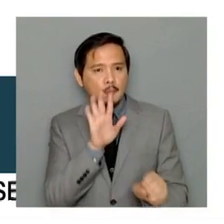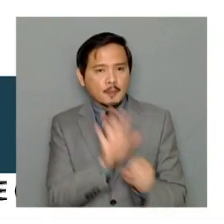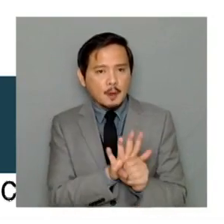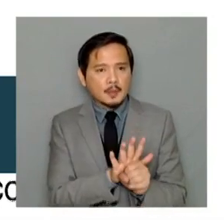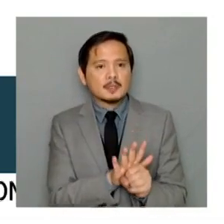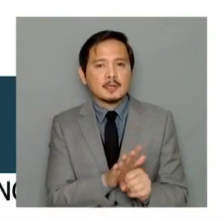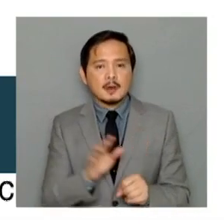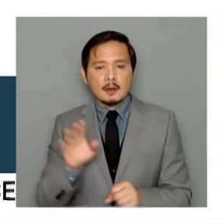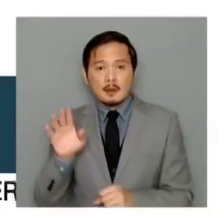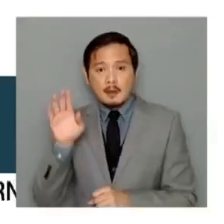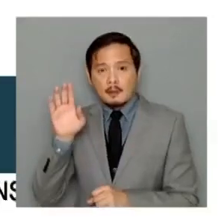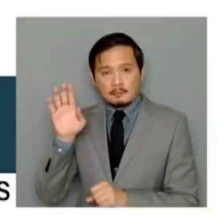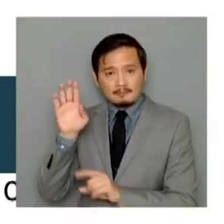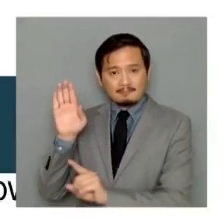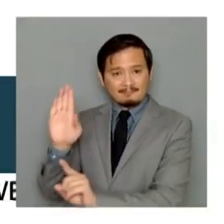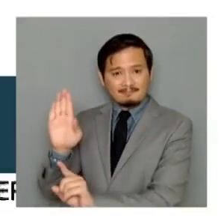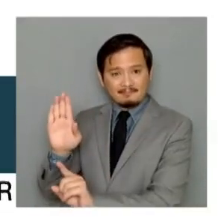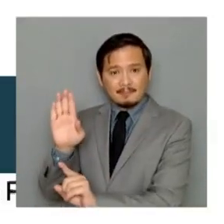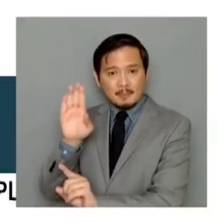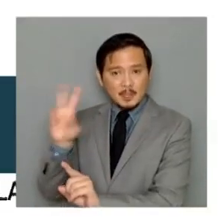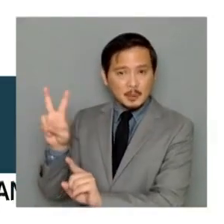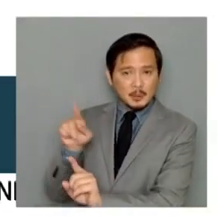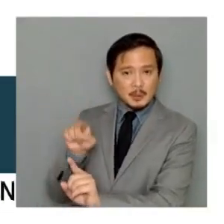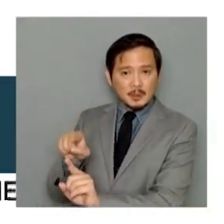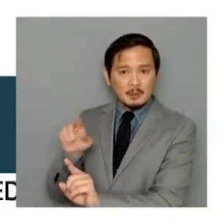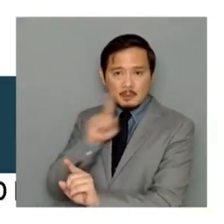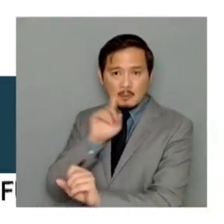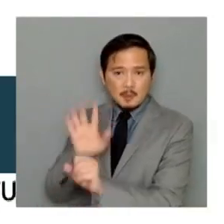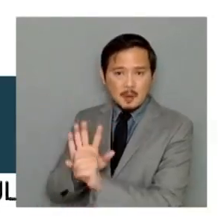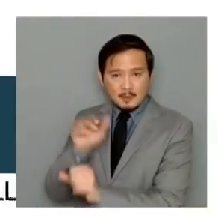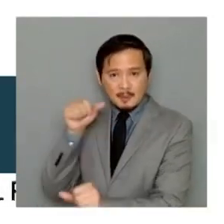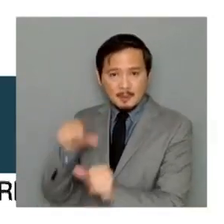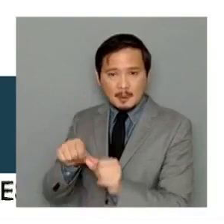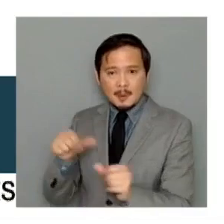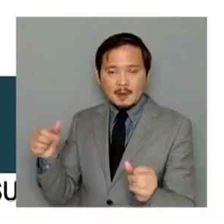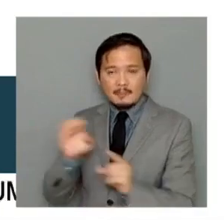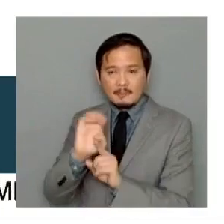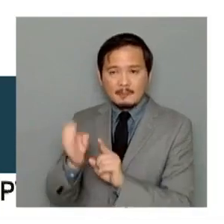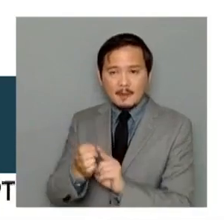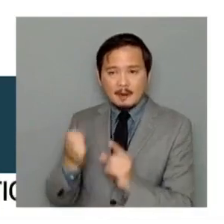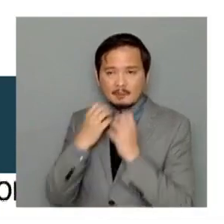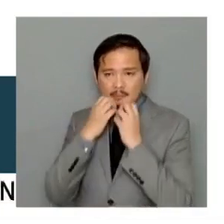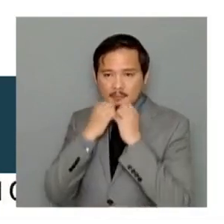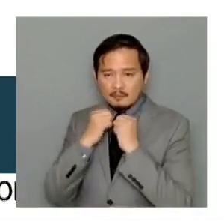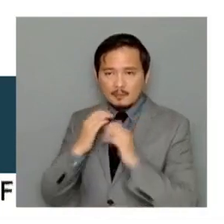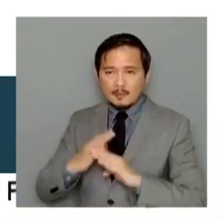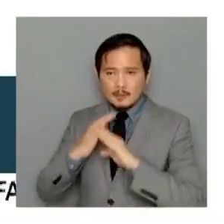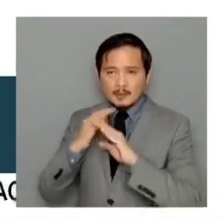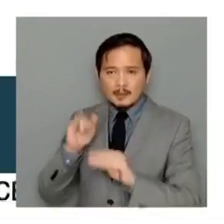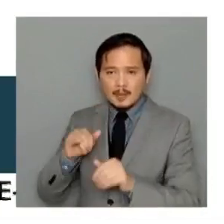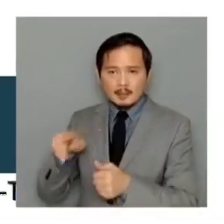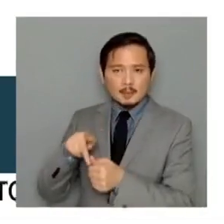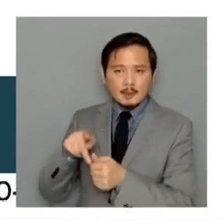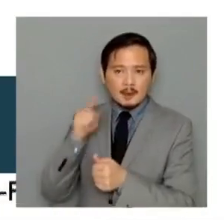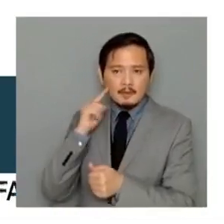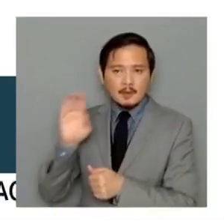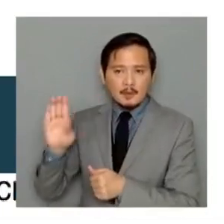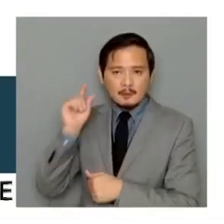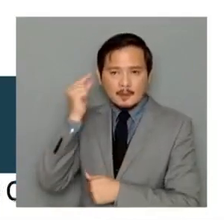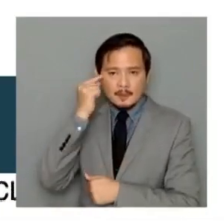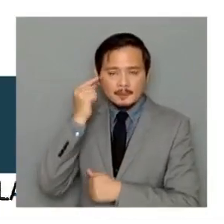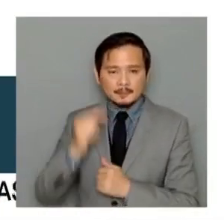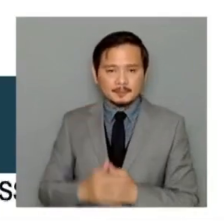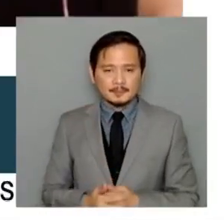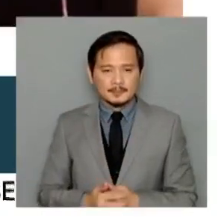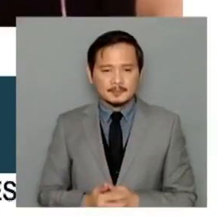of the Marcos presidency that climate change will be one of their priority policies and concerns in their administration. Leon Dulce,